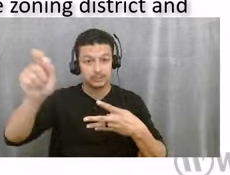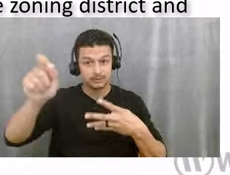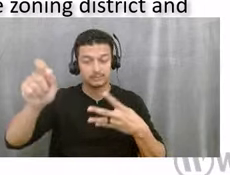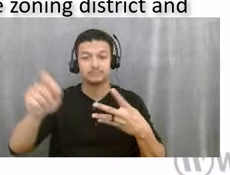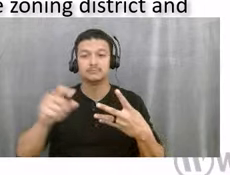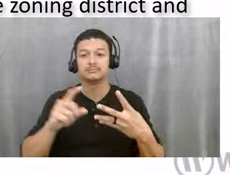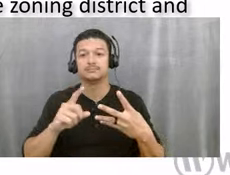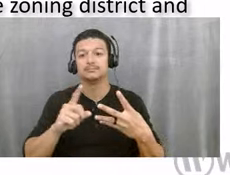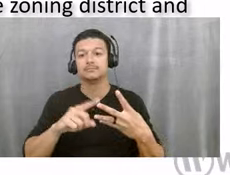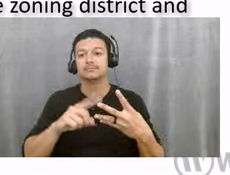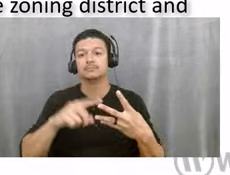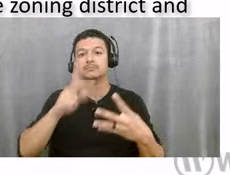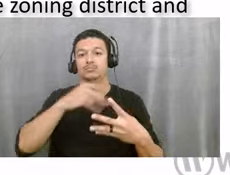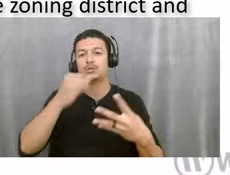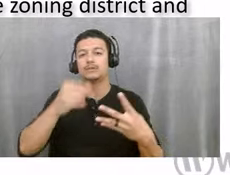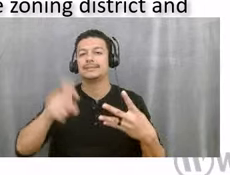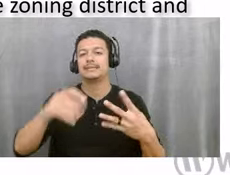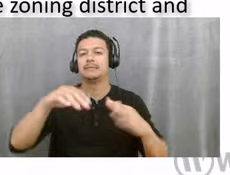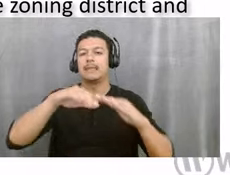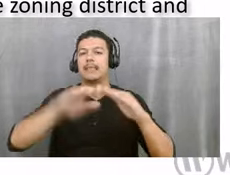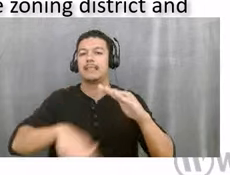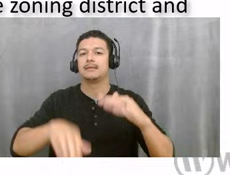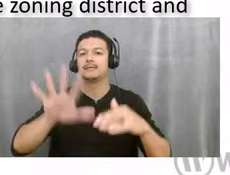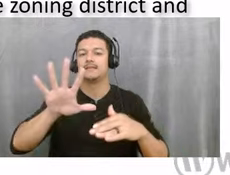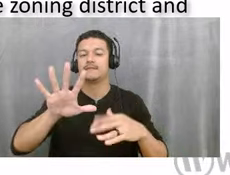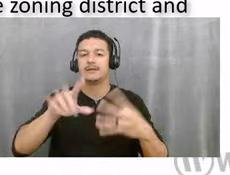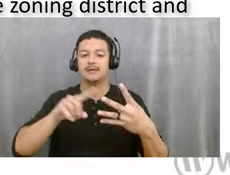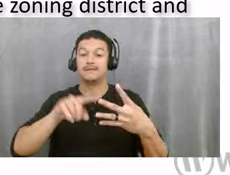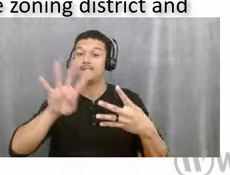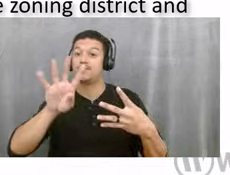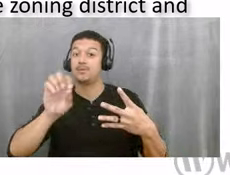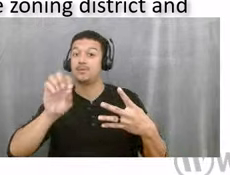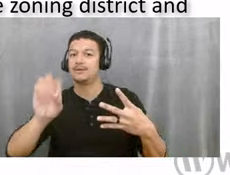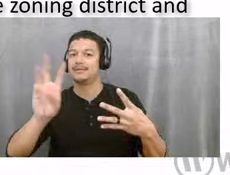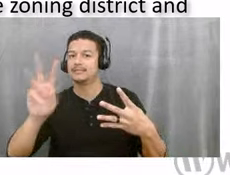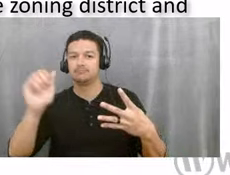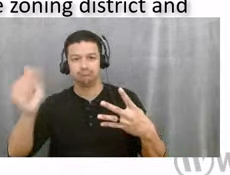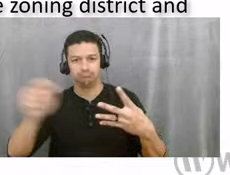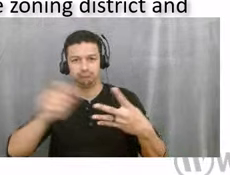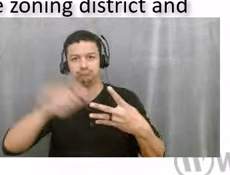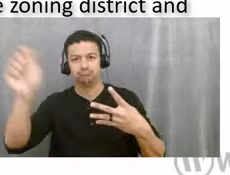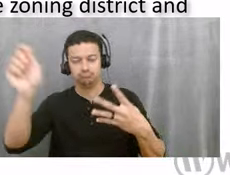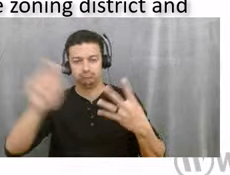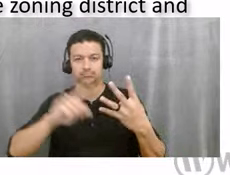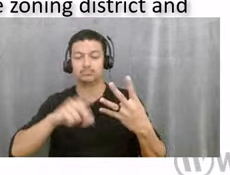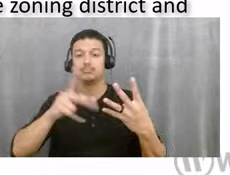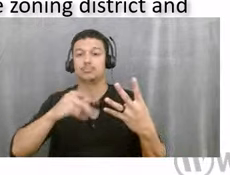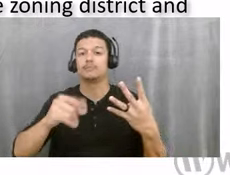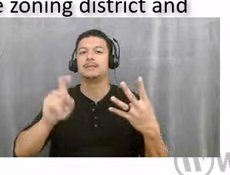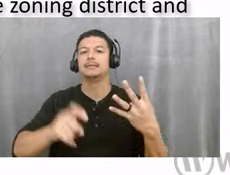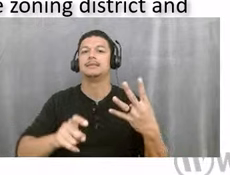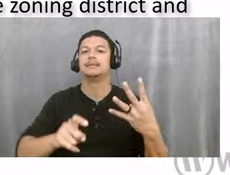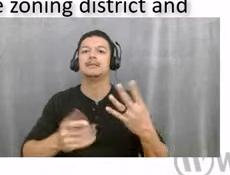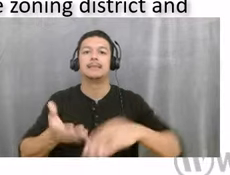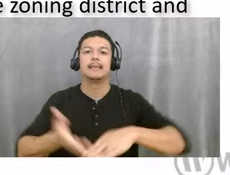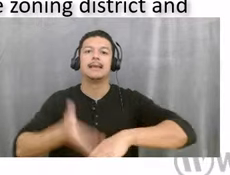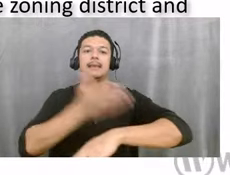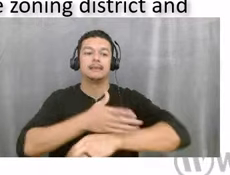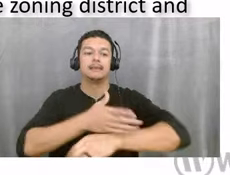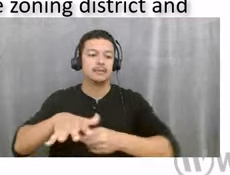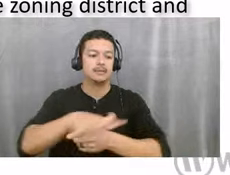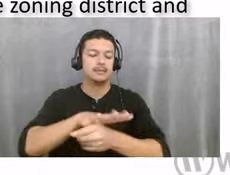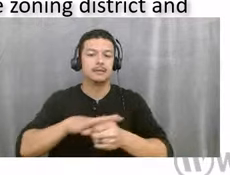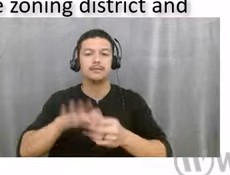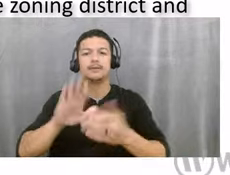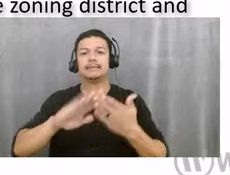Project must be less than five acres. We are 4.6 acres. Uh, the project must be an enhancement to local area and the city in general. I think you'll see